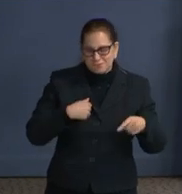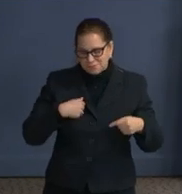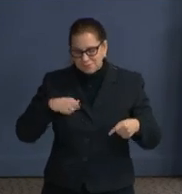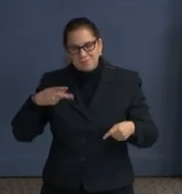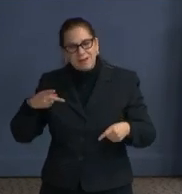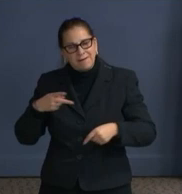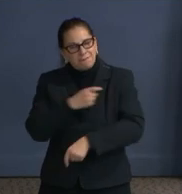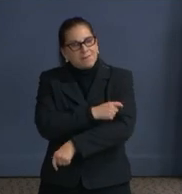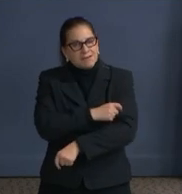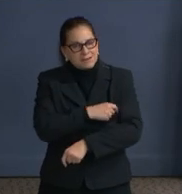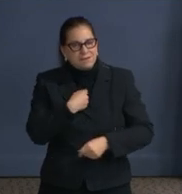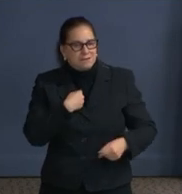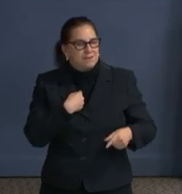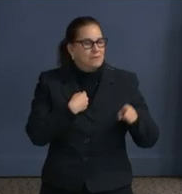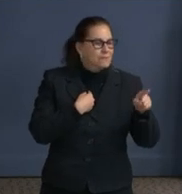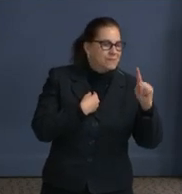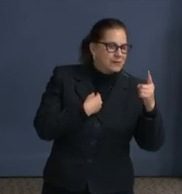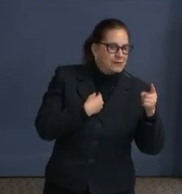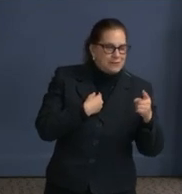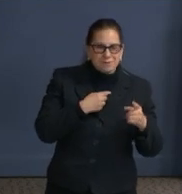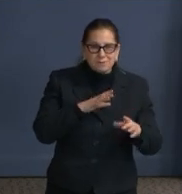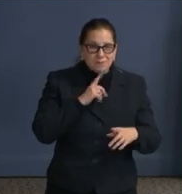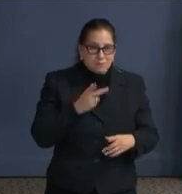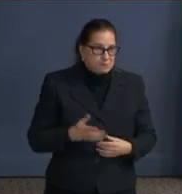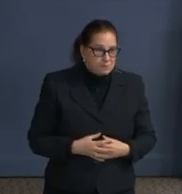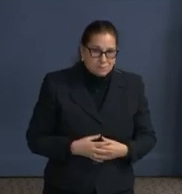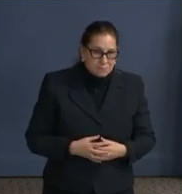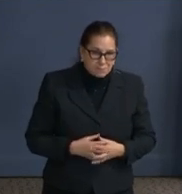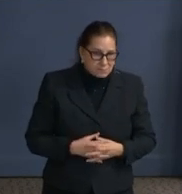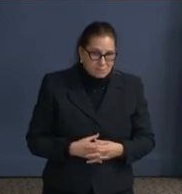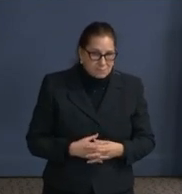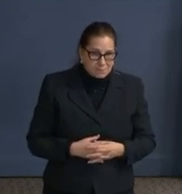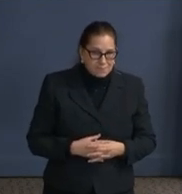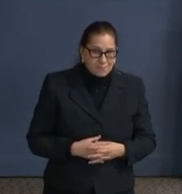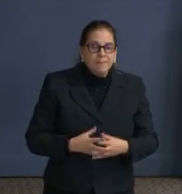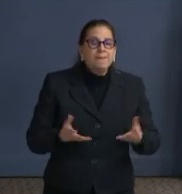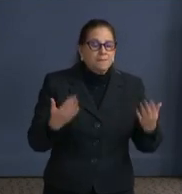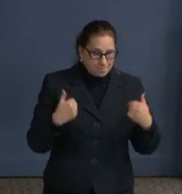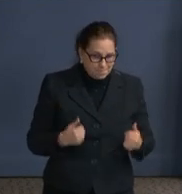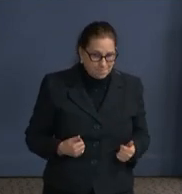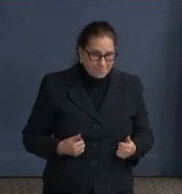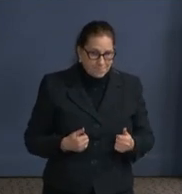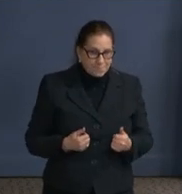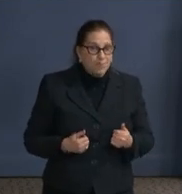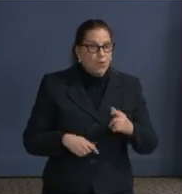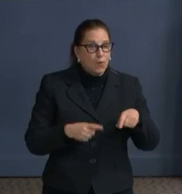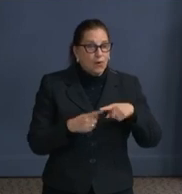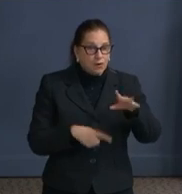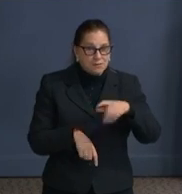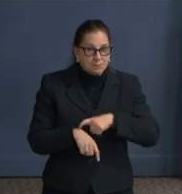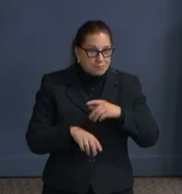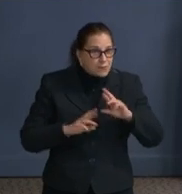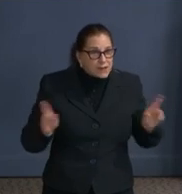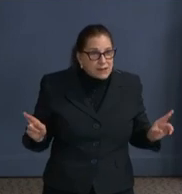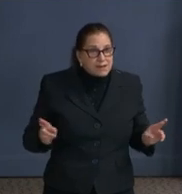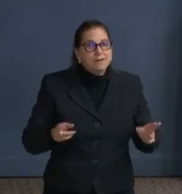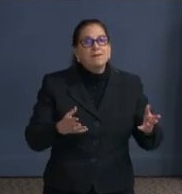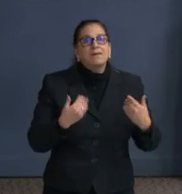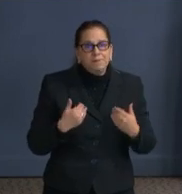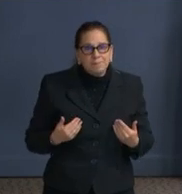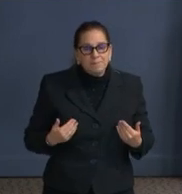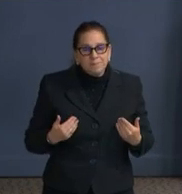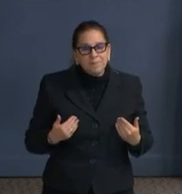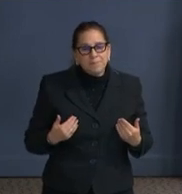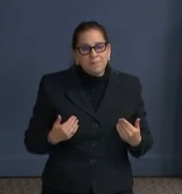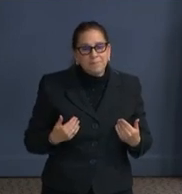But we want a message to everyone. When your time comes, when you're placed in line, when your turn comes up, accept